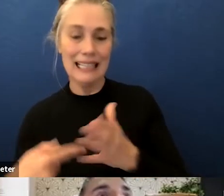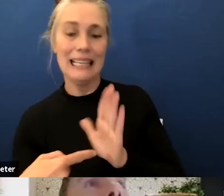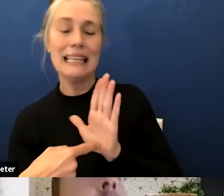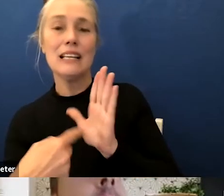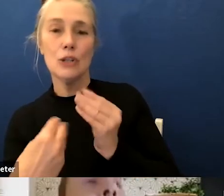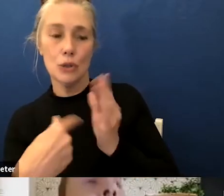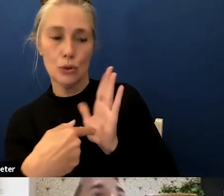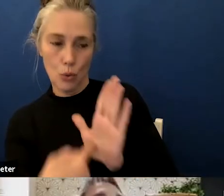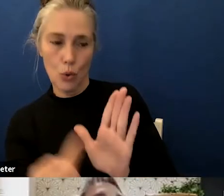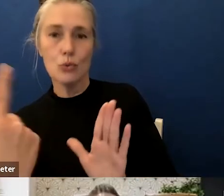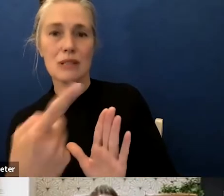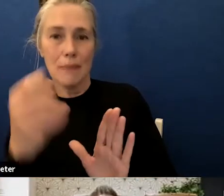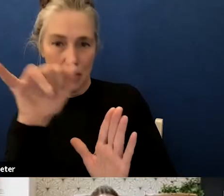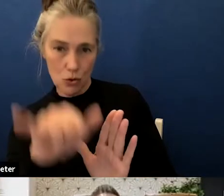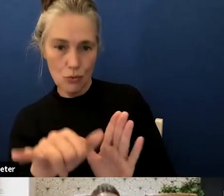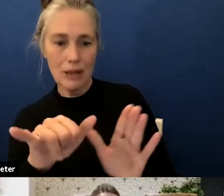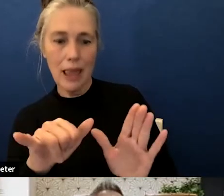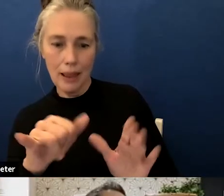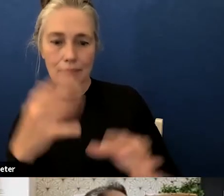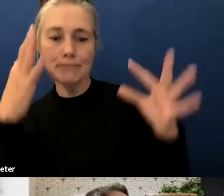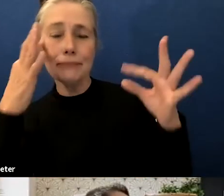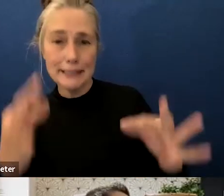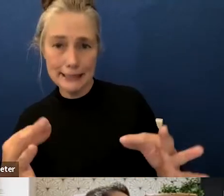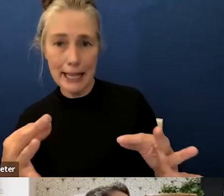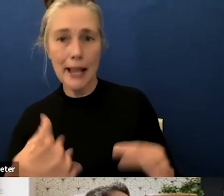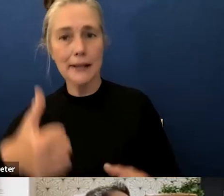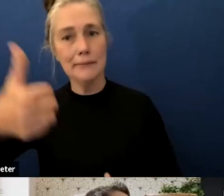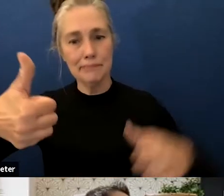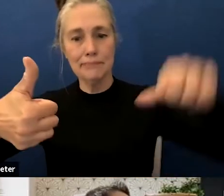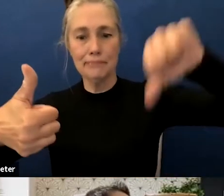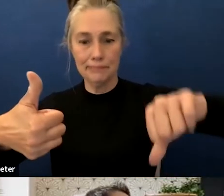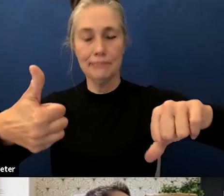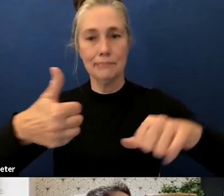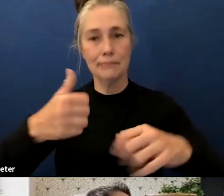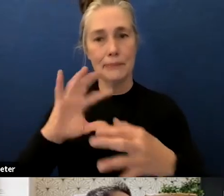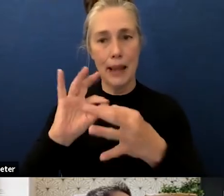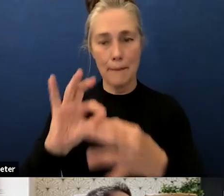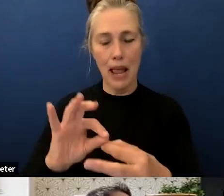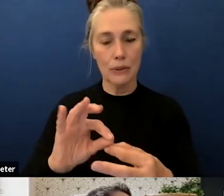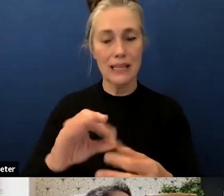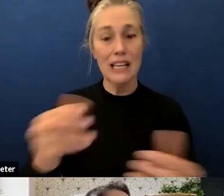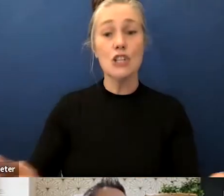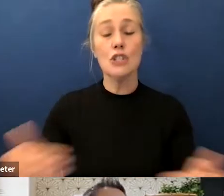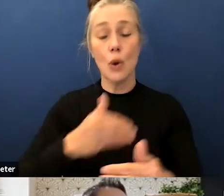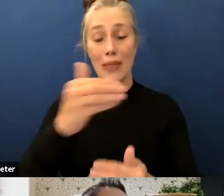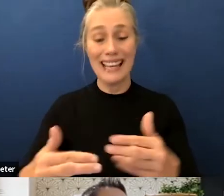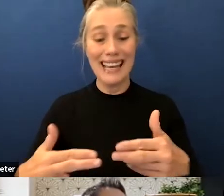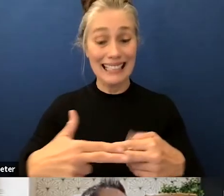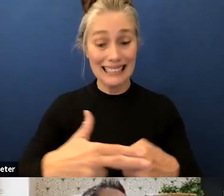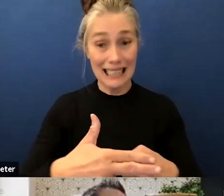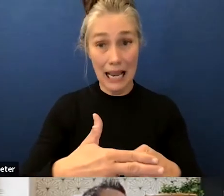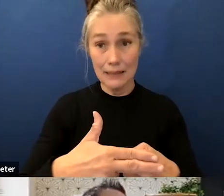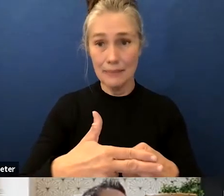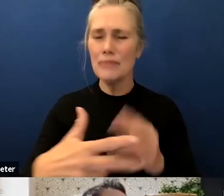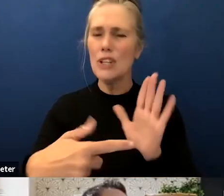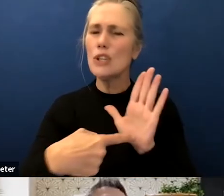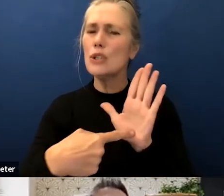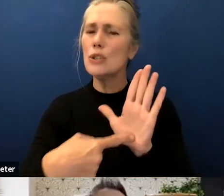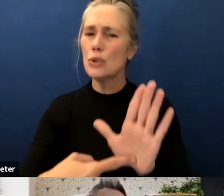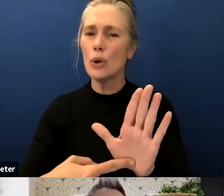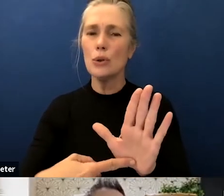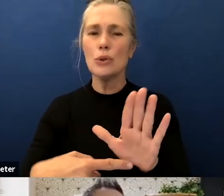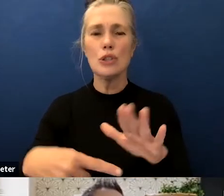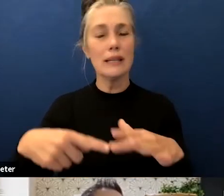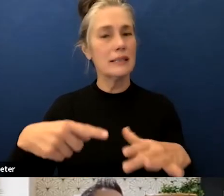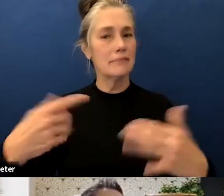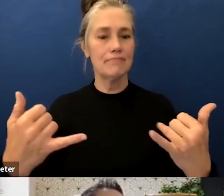so again just at a glance and we've we've seen this before this is